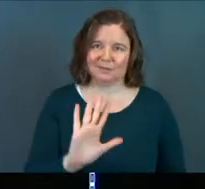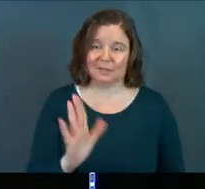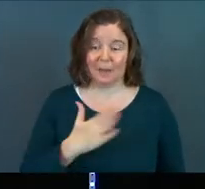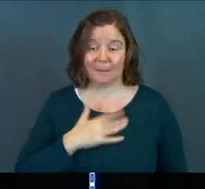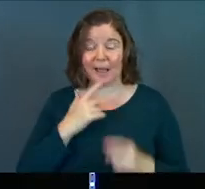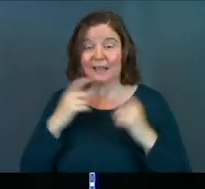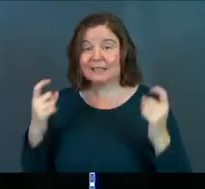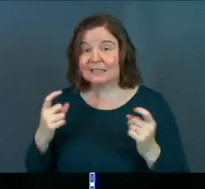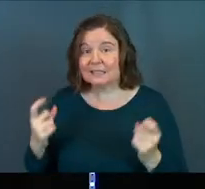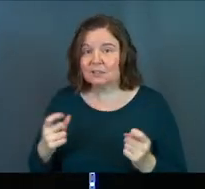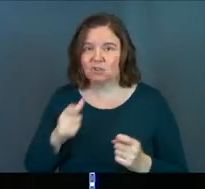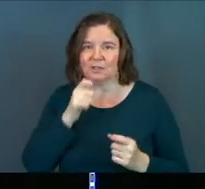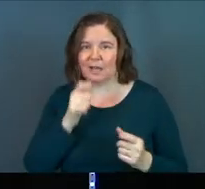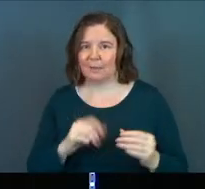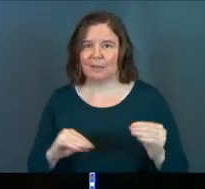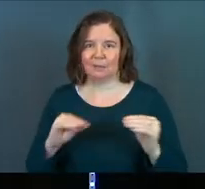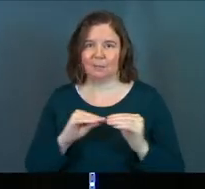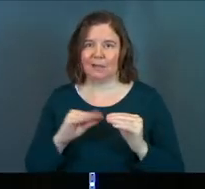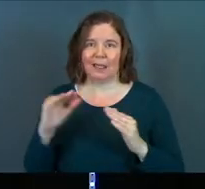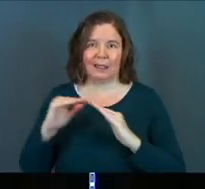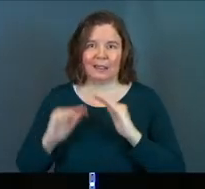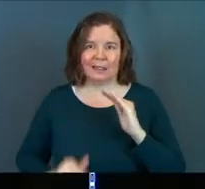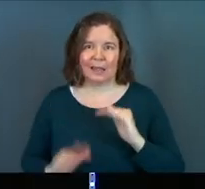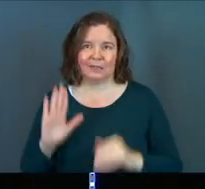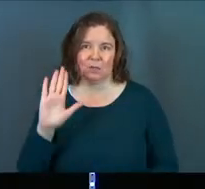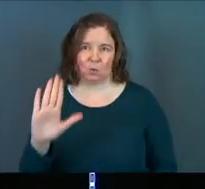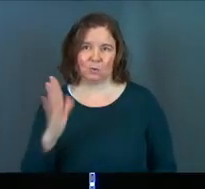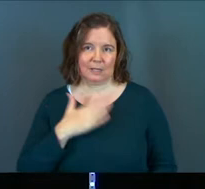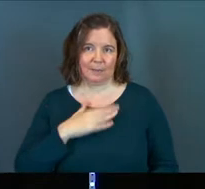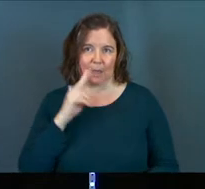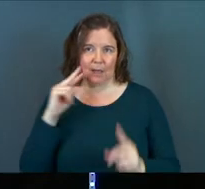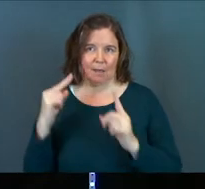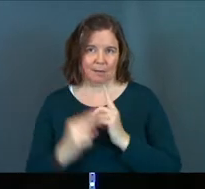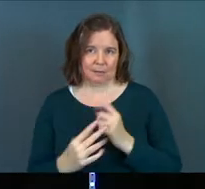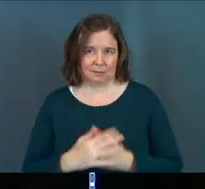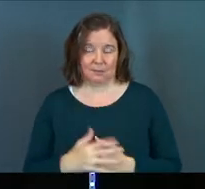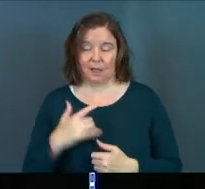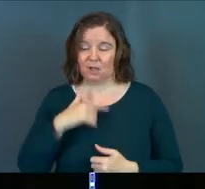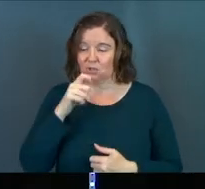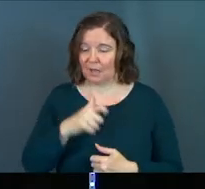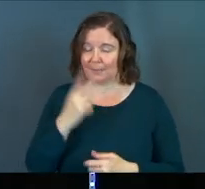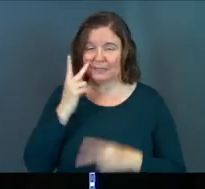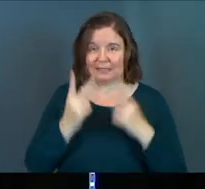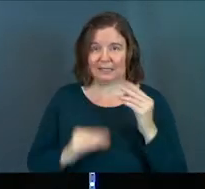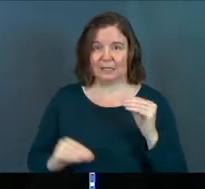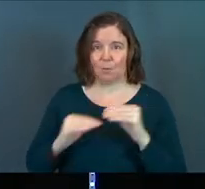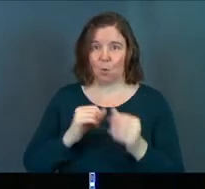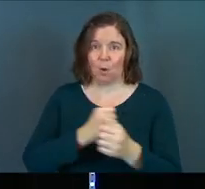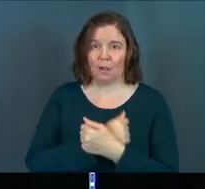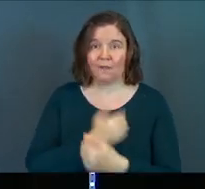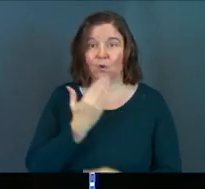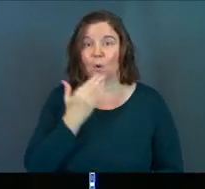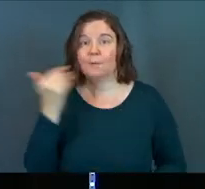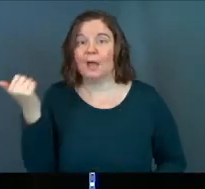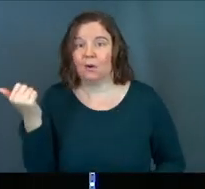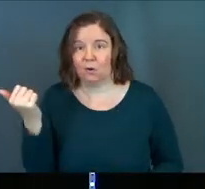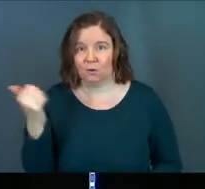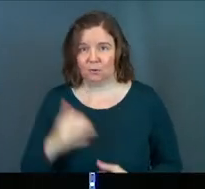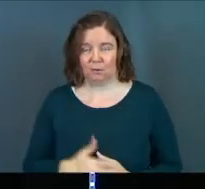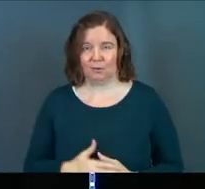My sin should not be less than yours in my eyes. I should not be seen as more loved or better